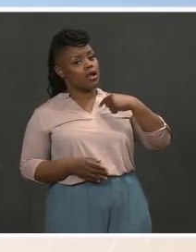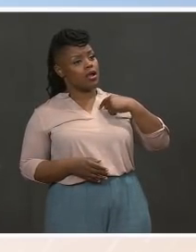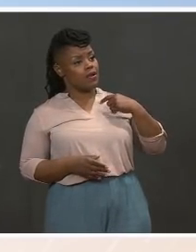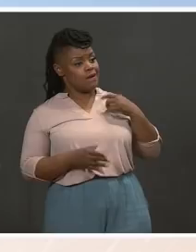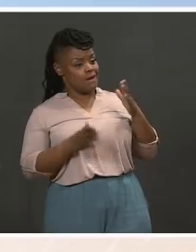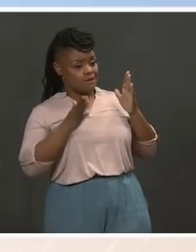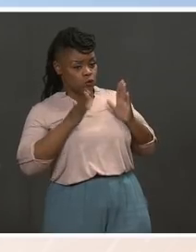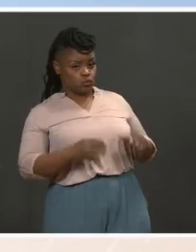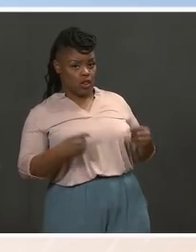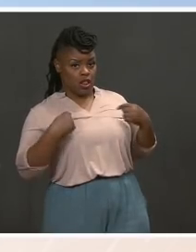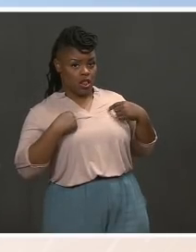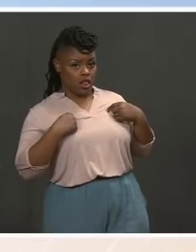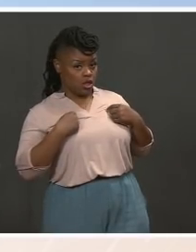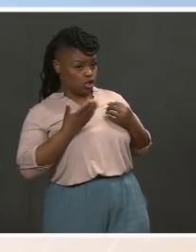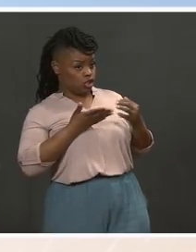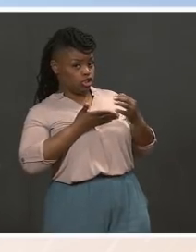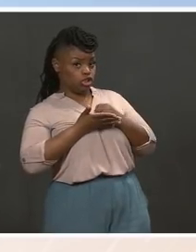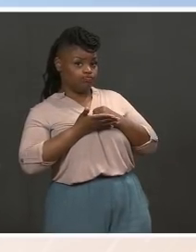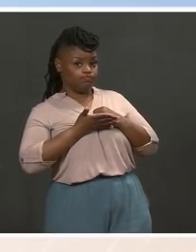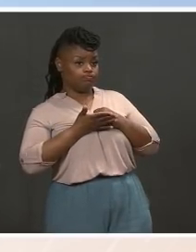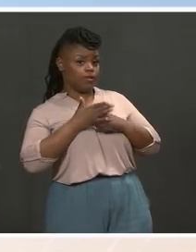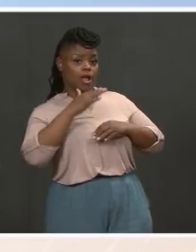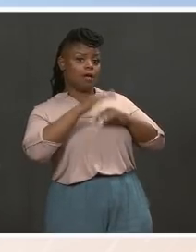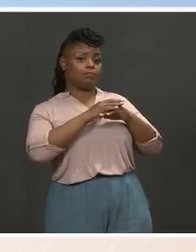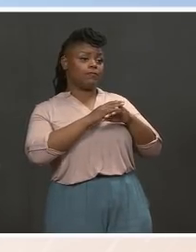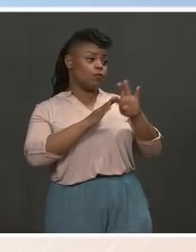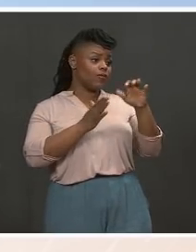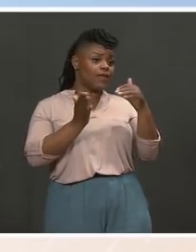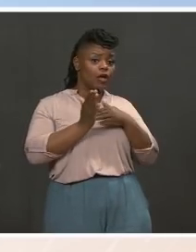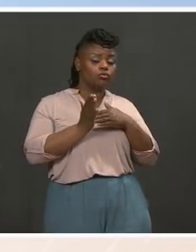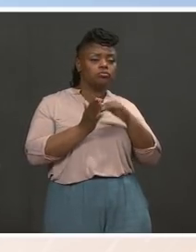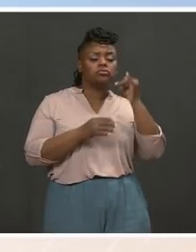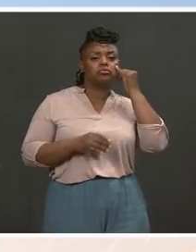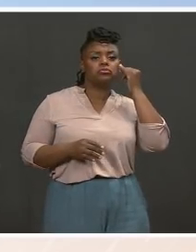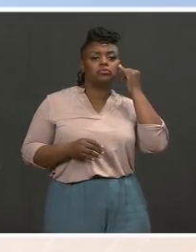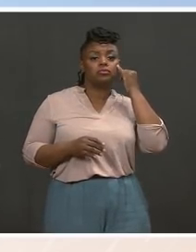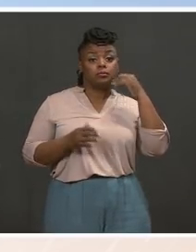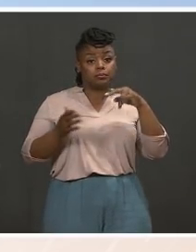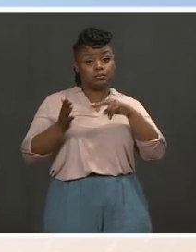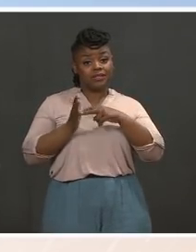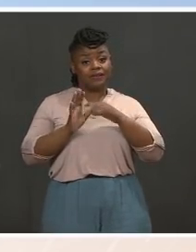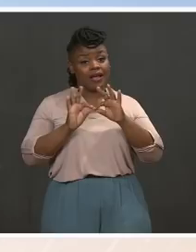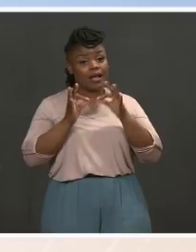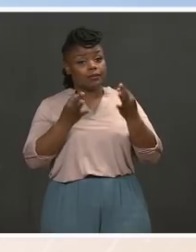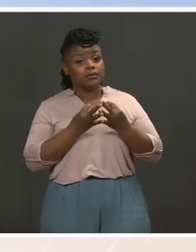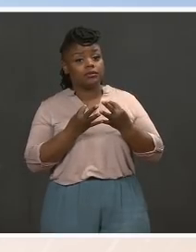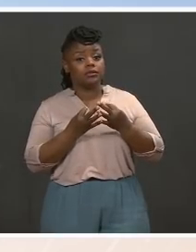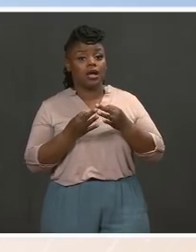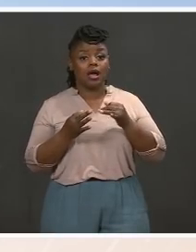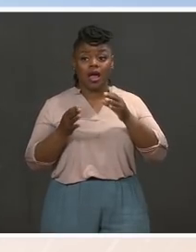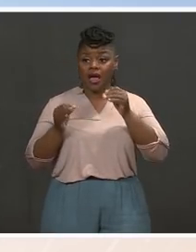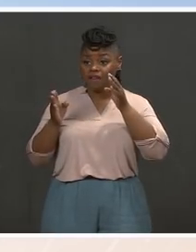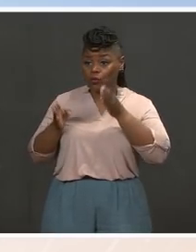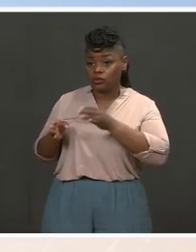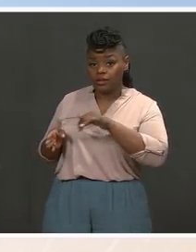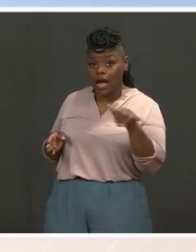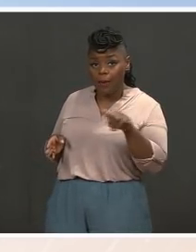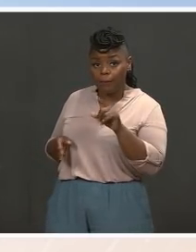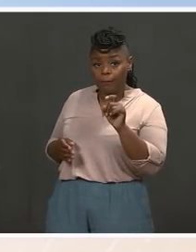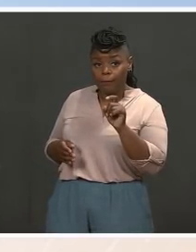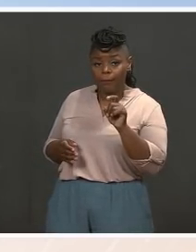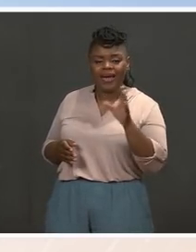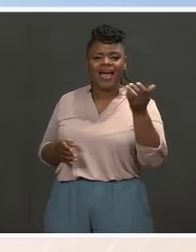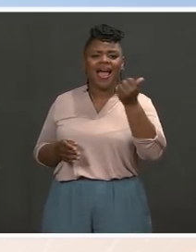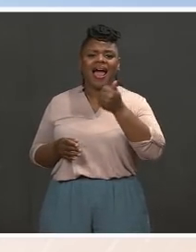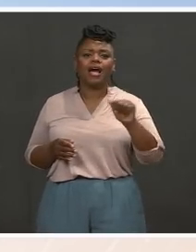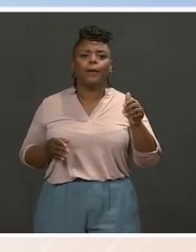,000. The the individual number is going to be the same as the joint filer number? MS. Well, — no more — nobody — no individual making less than